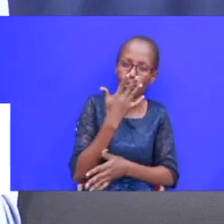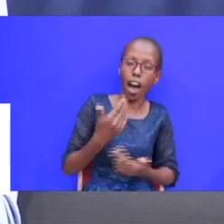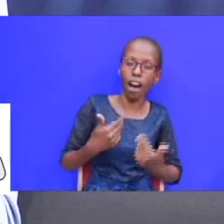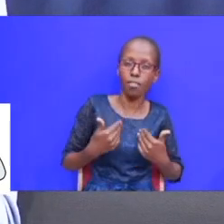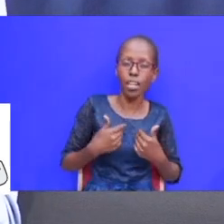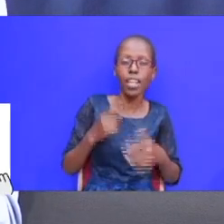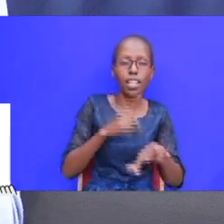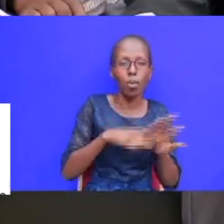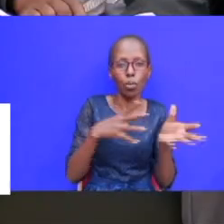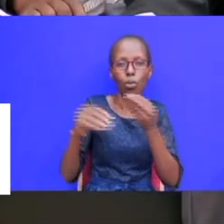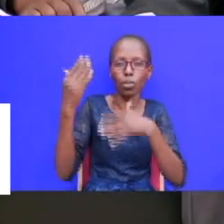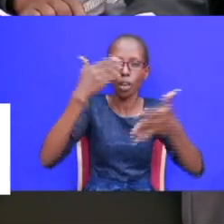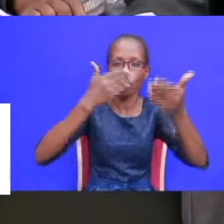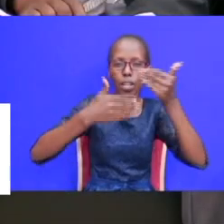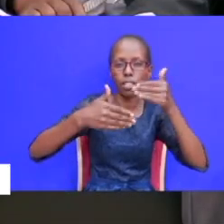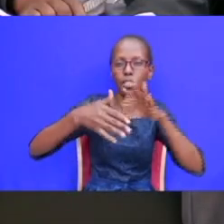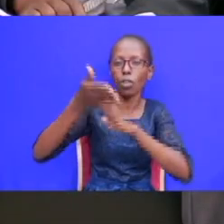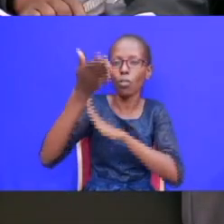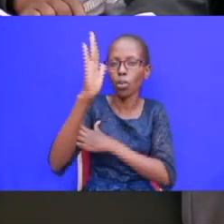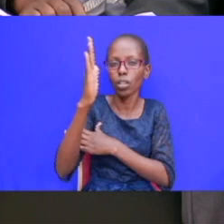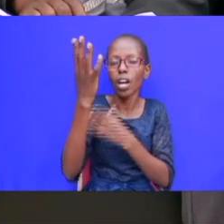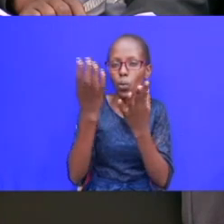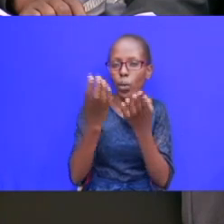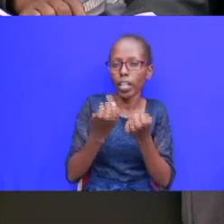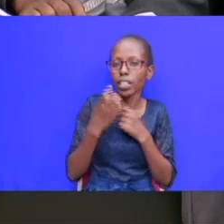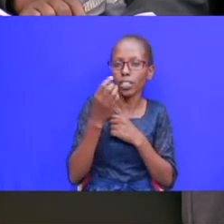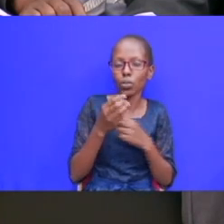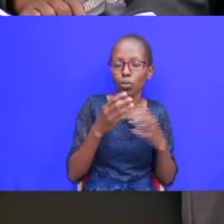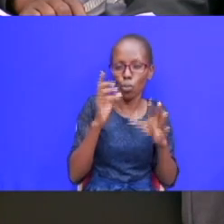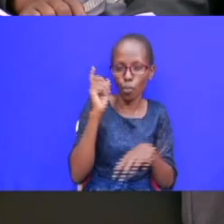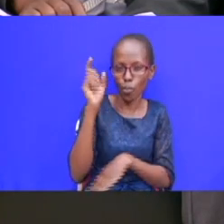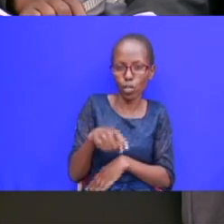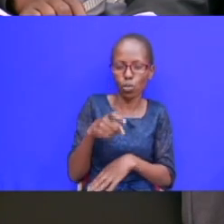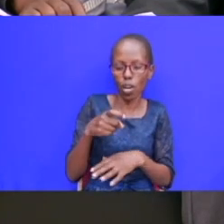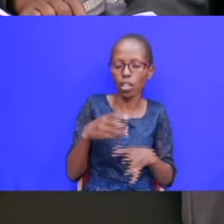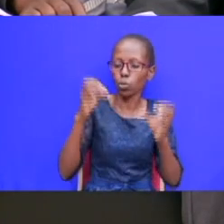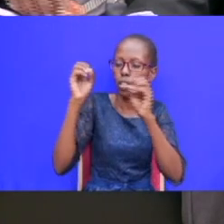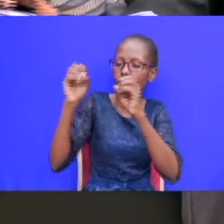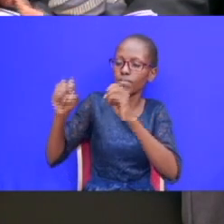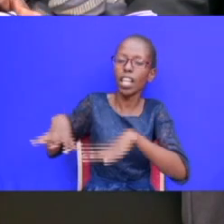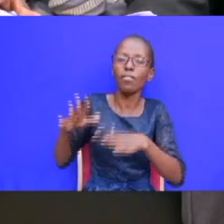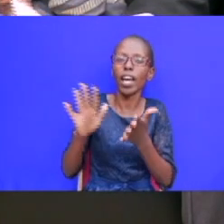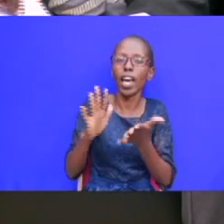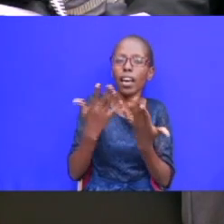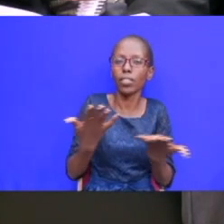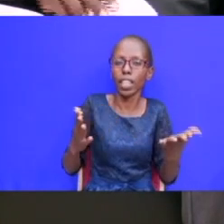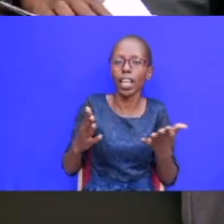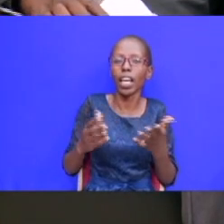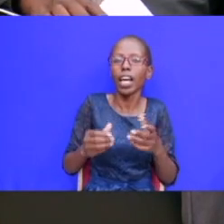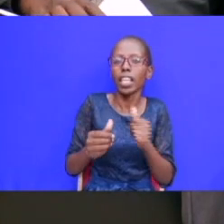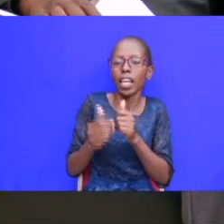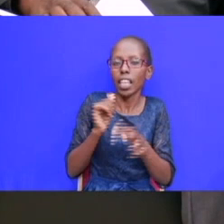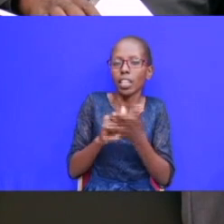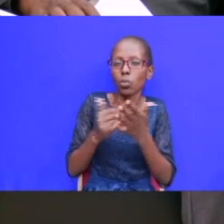presence of god we also need to ensure that we come and we drop everything that we cherish in our hearts sometimes in our lives